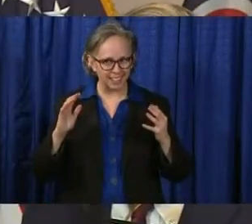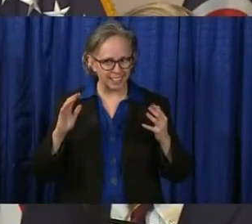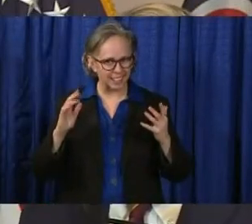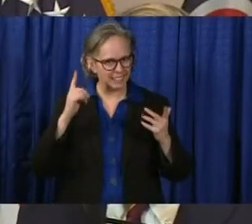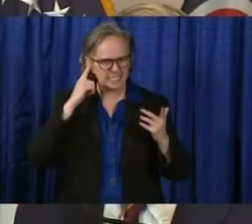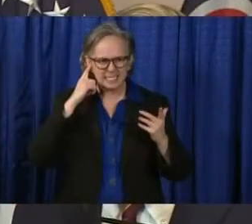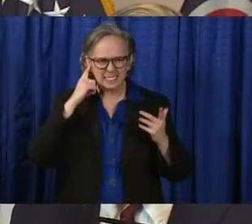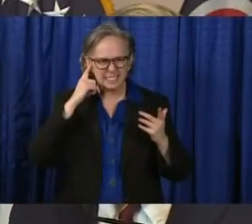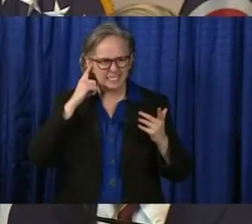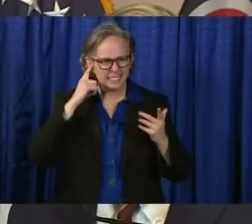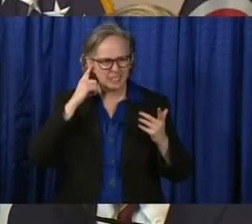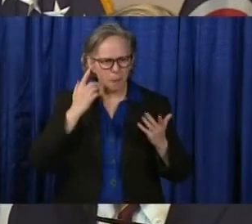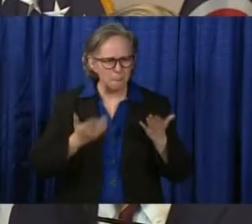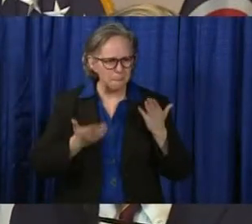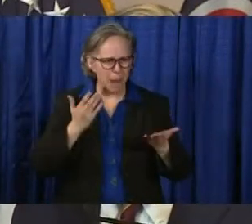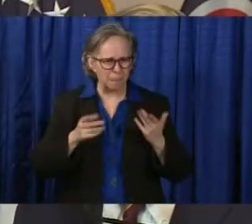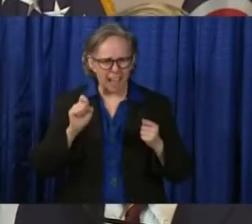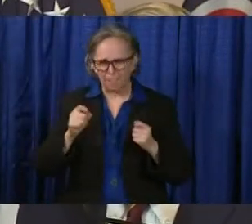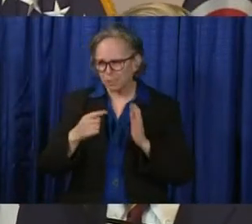We may have to see this tomorrow.